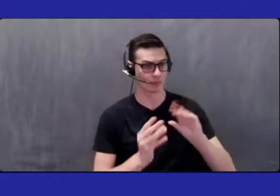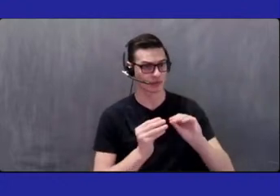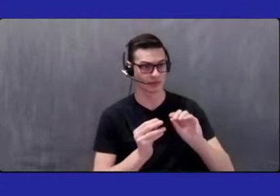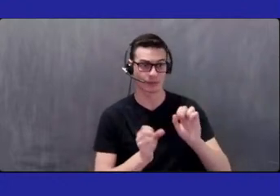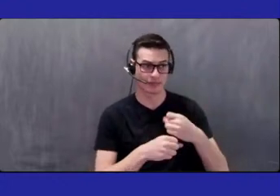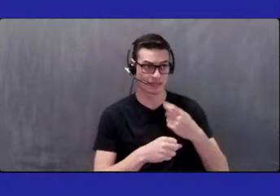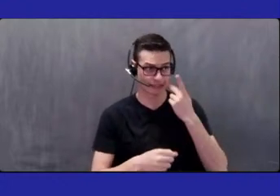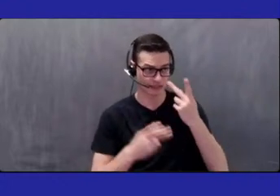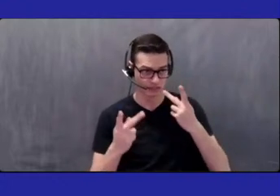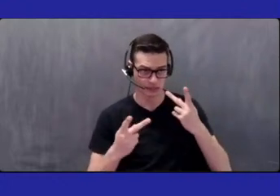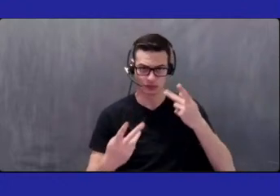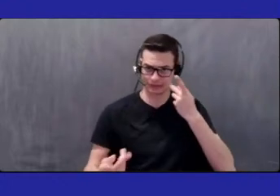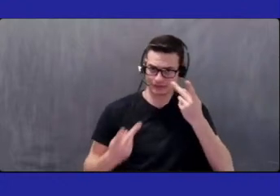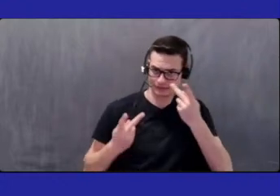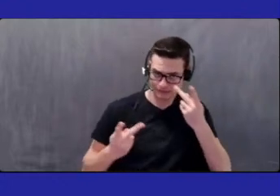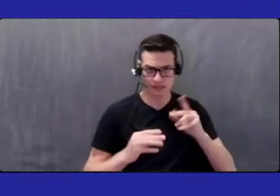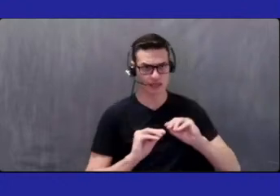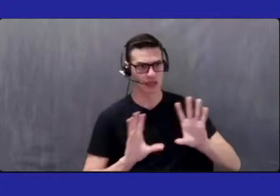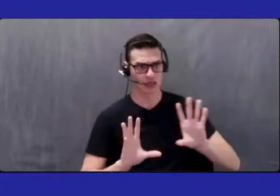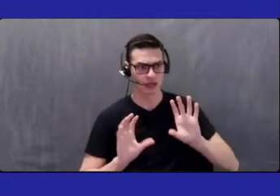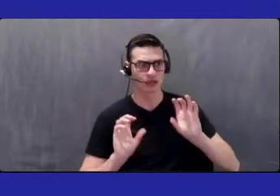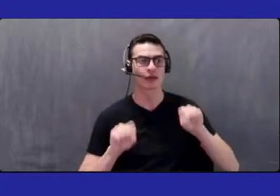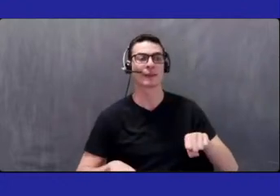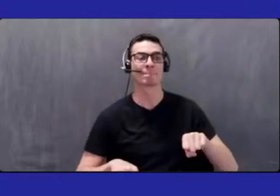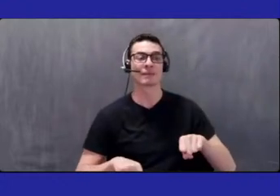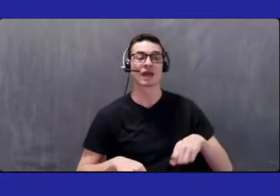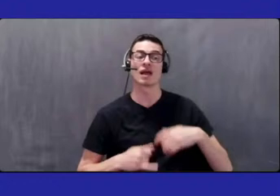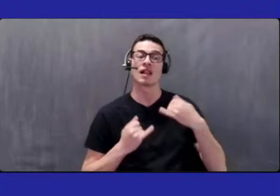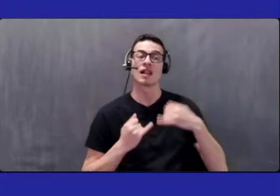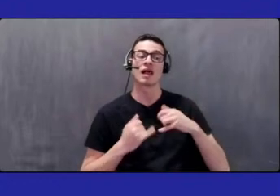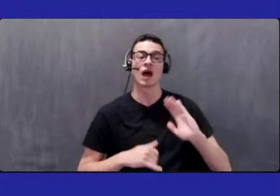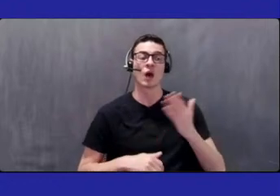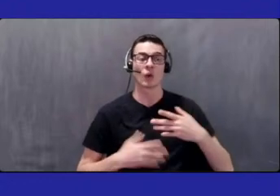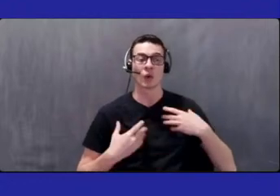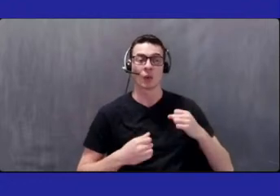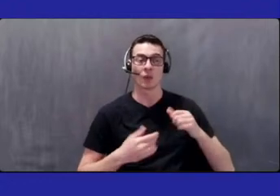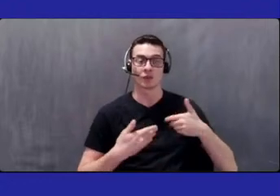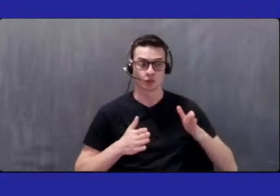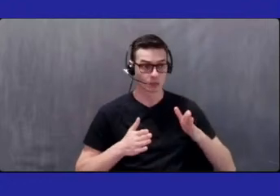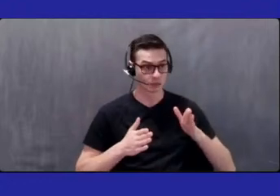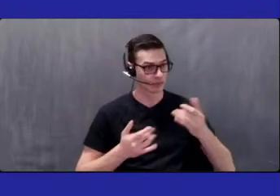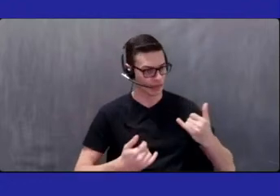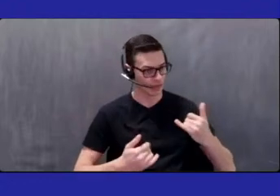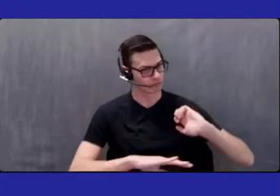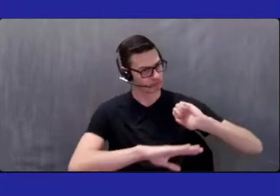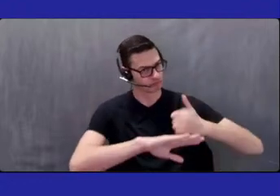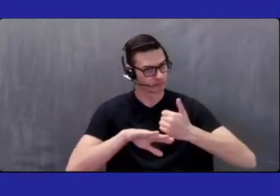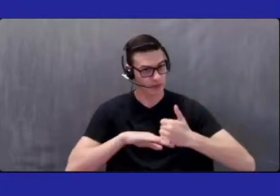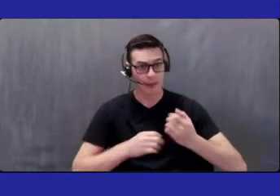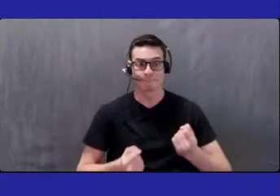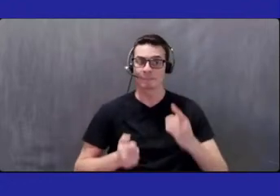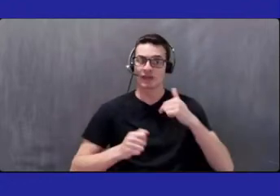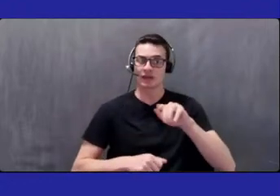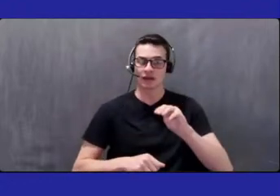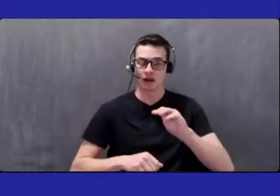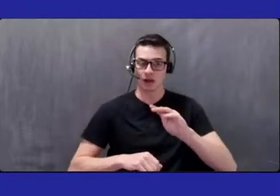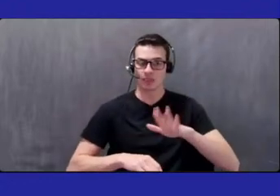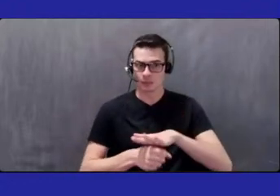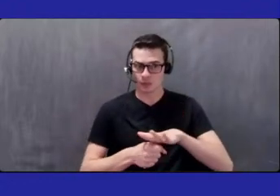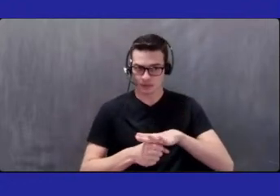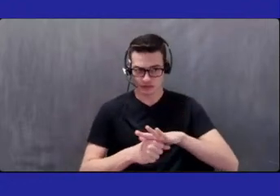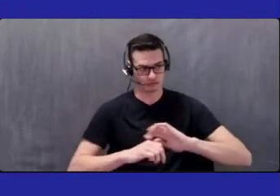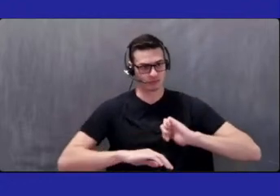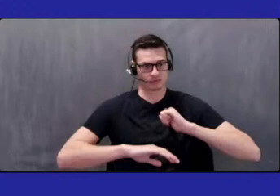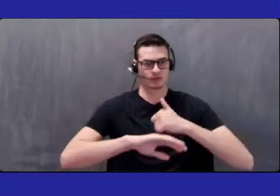things. And we're finalizing our wellness room, which has been a big project that a lot of the Gotham sites have picked up on that we're looking forward to getting ready